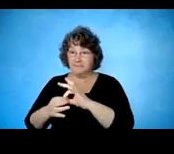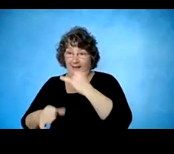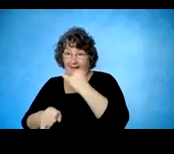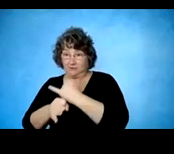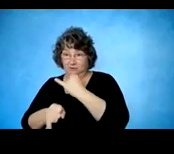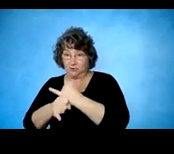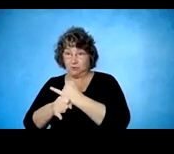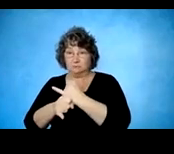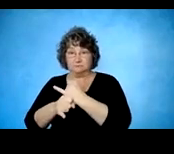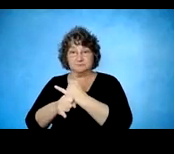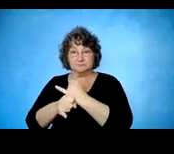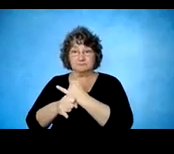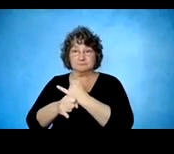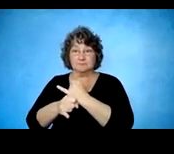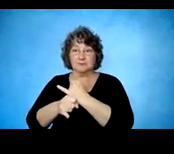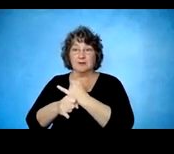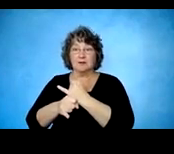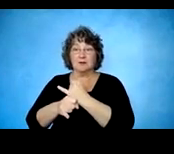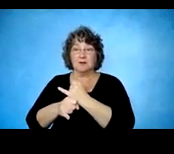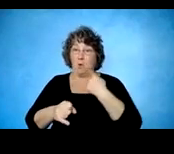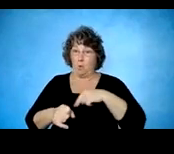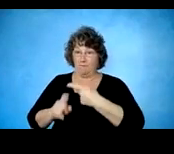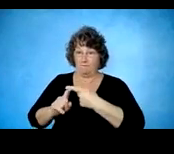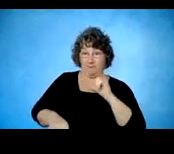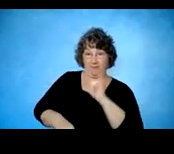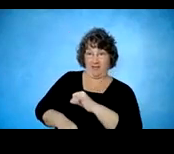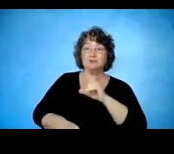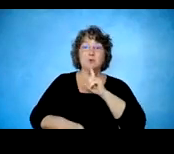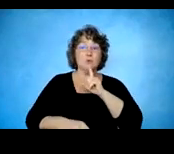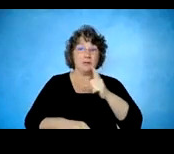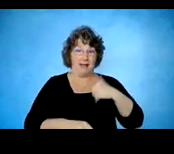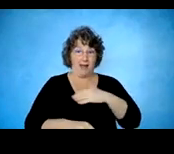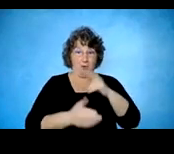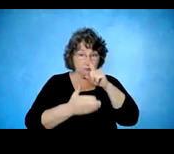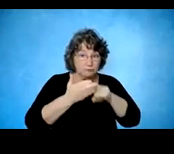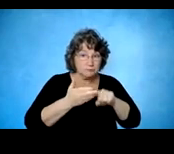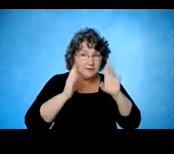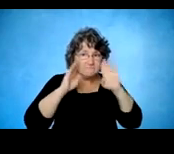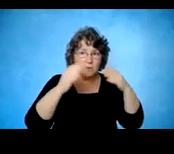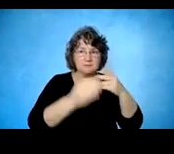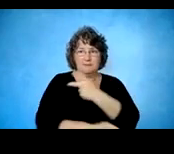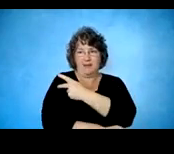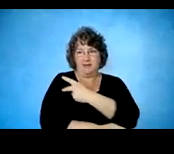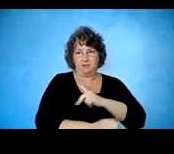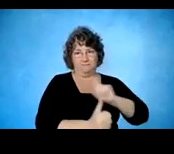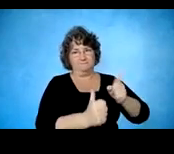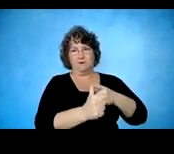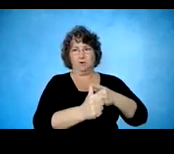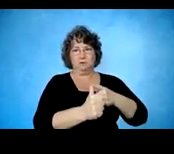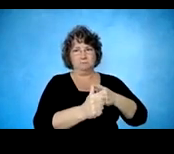patient, as far as our research is concerned, comes first, or the individual. Now, one of the